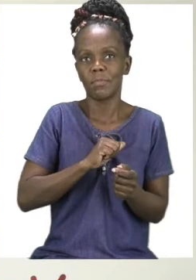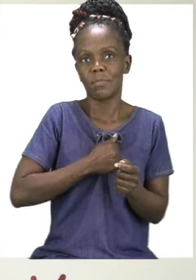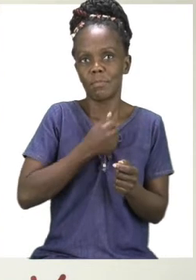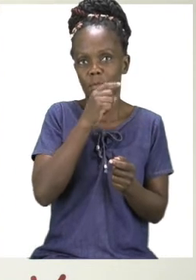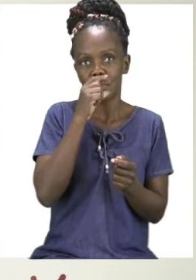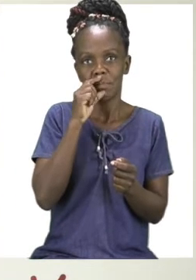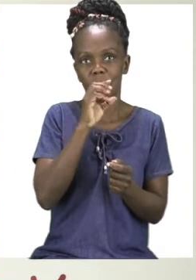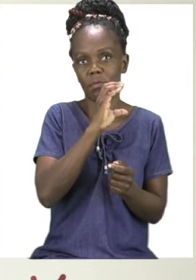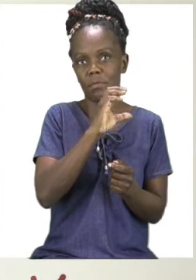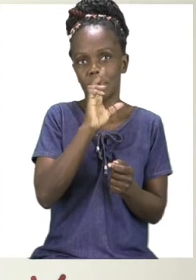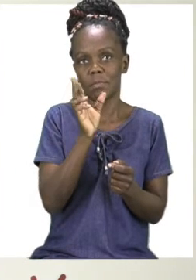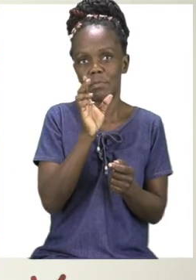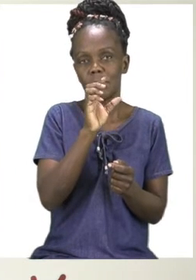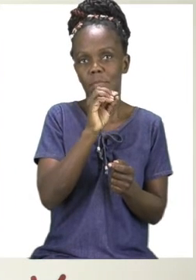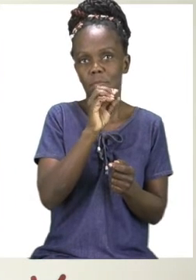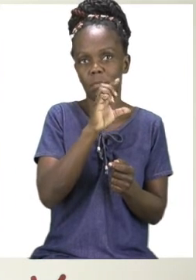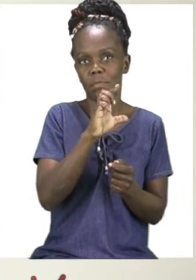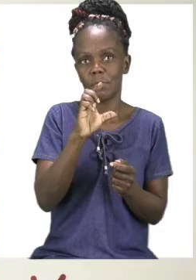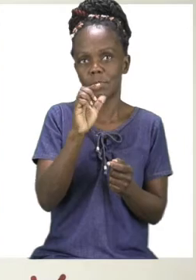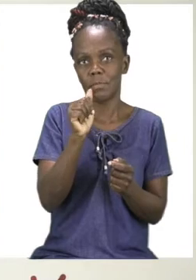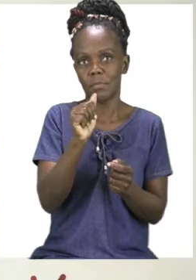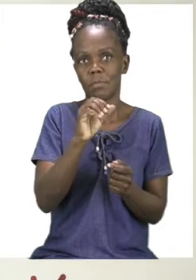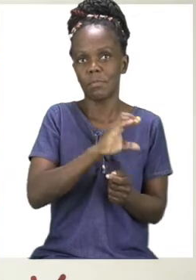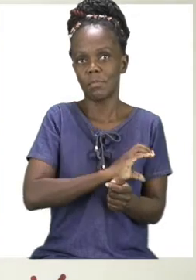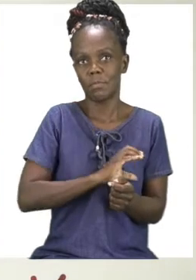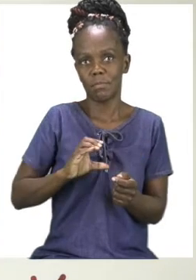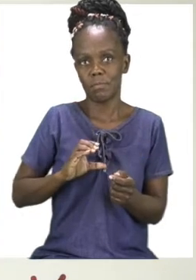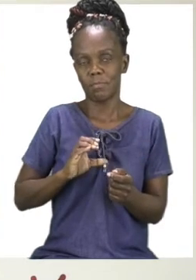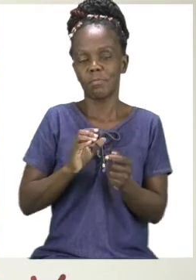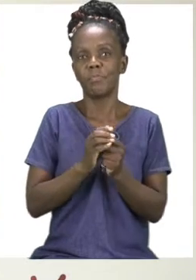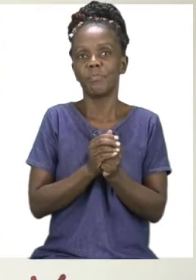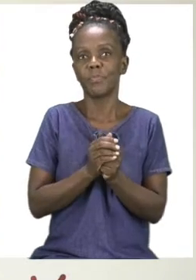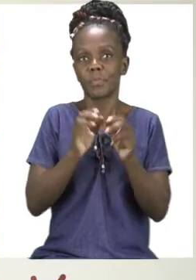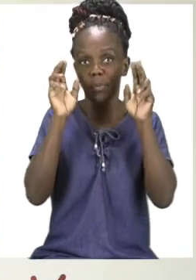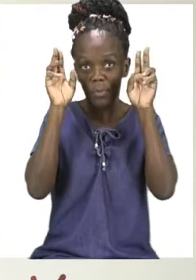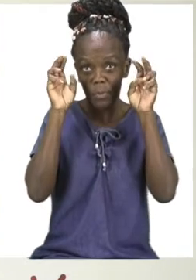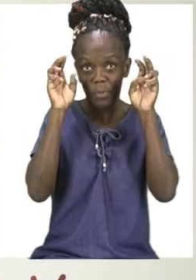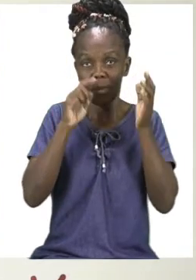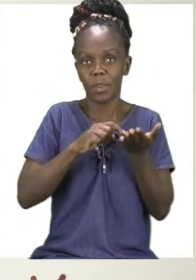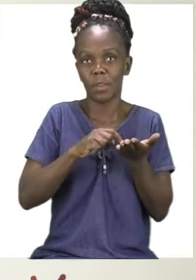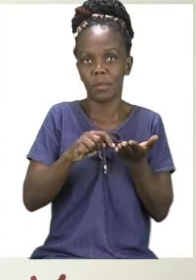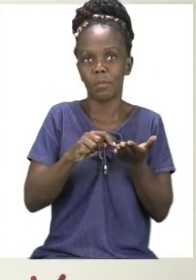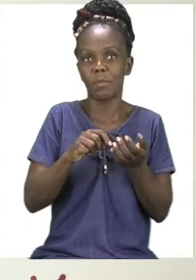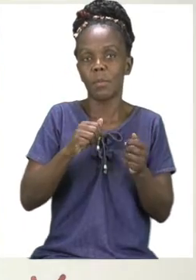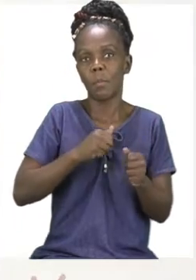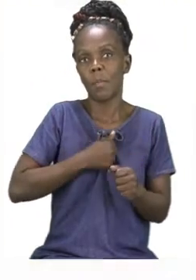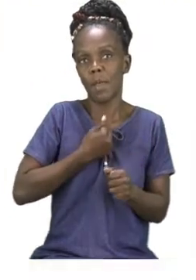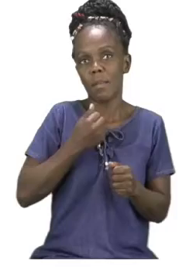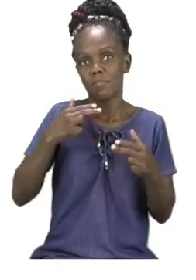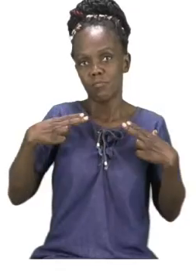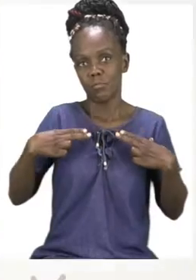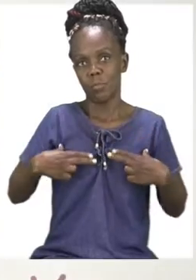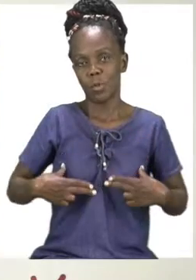Mutsa and thank you so much for joining me today. Our theme this week is My